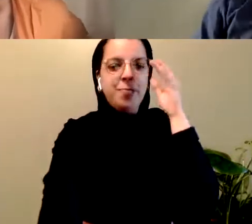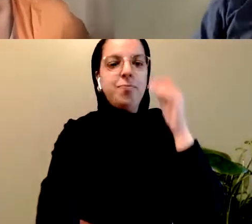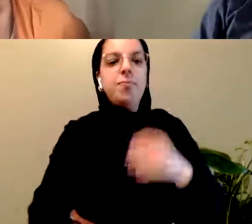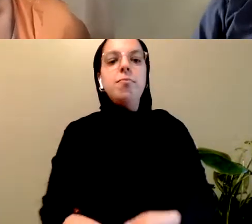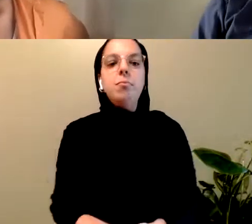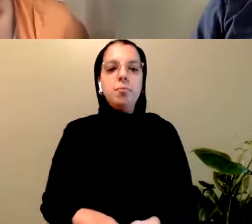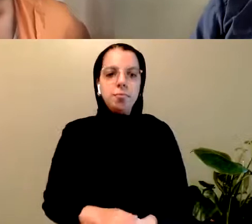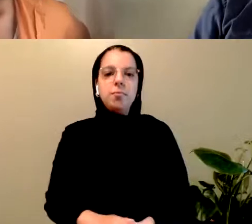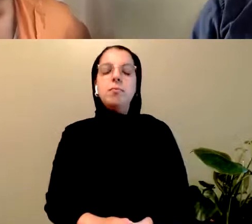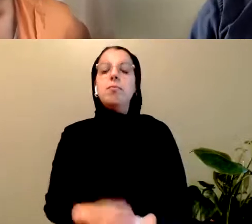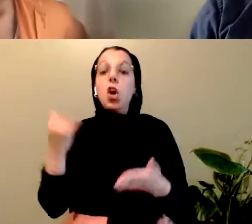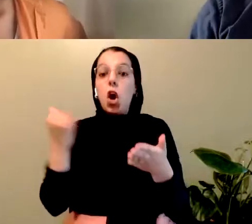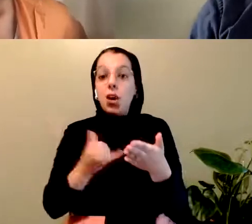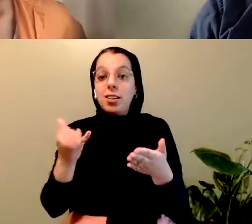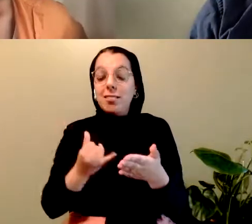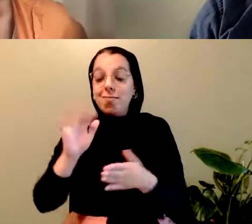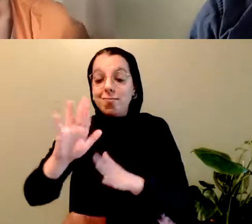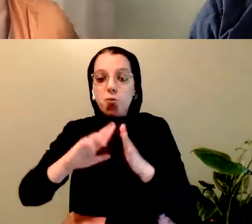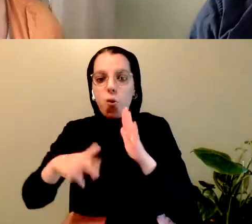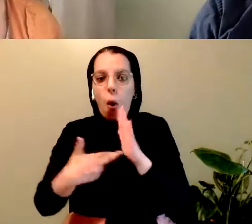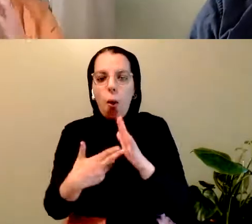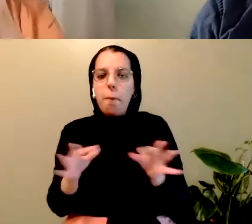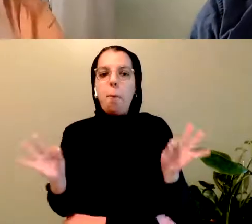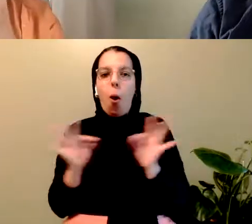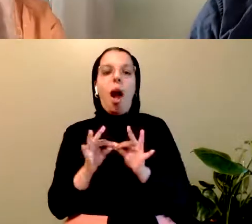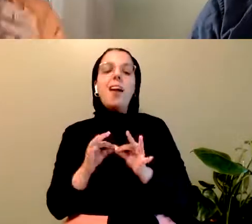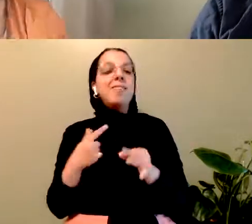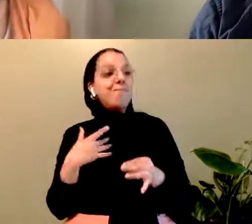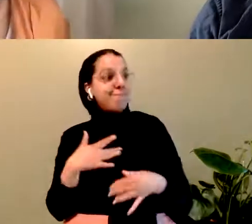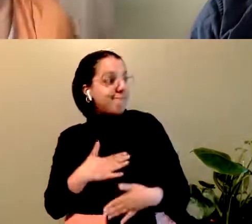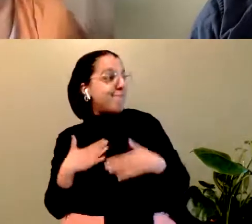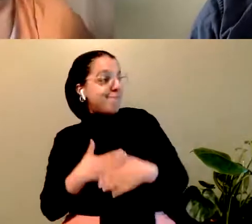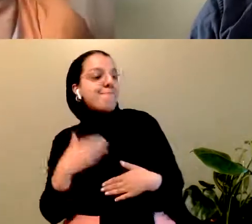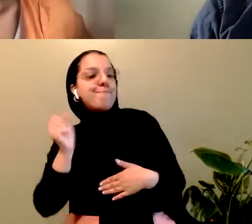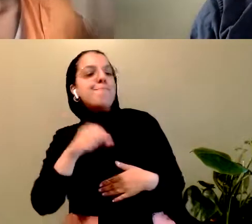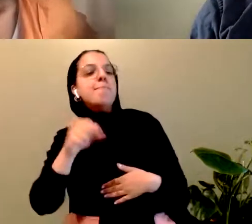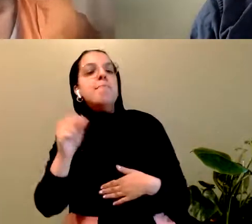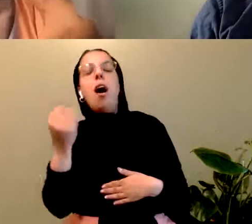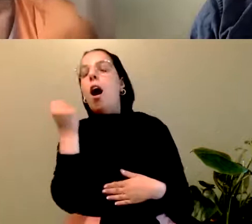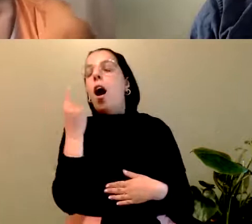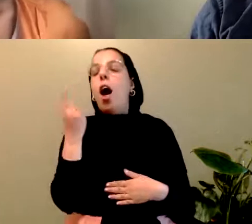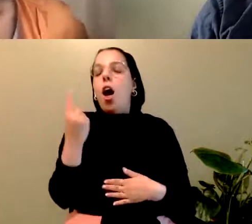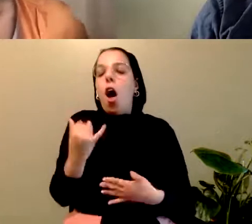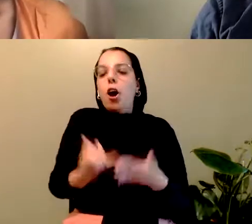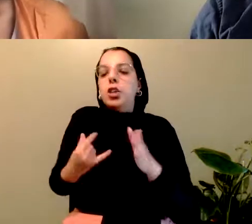role in not just entertaining us, but also in reflecting the social condition. Artists have always taken as their